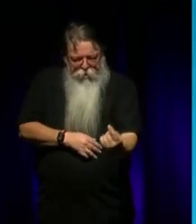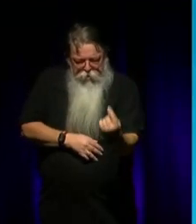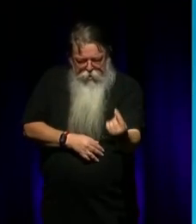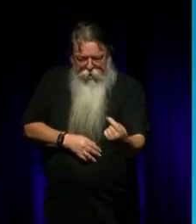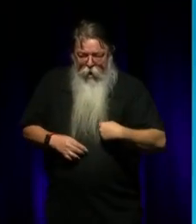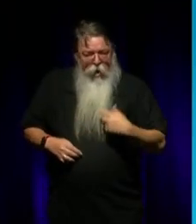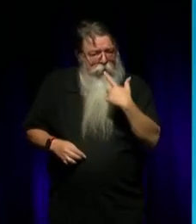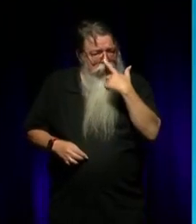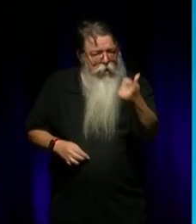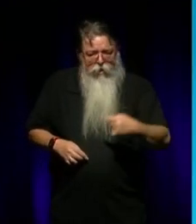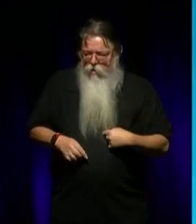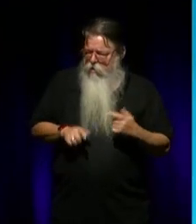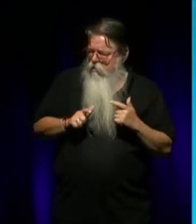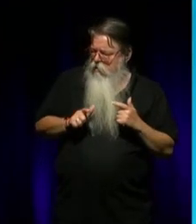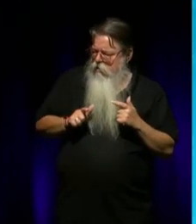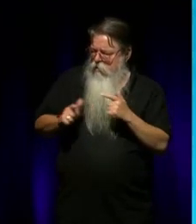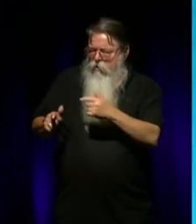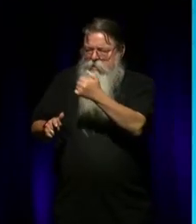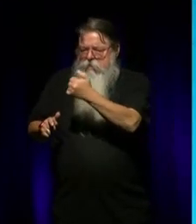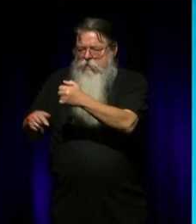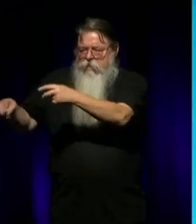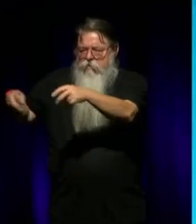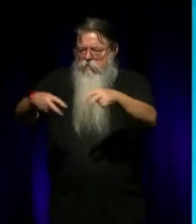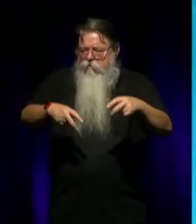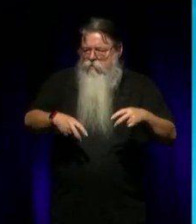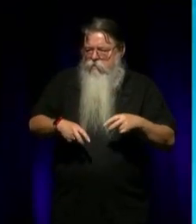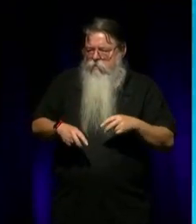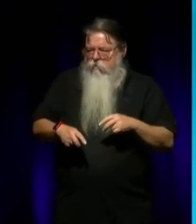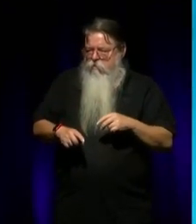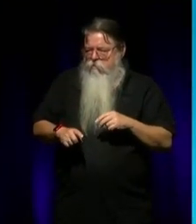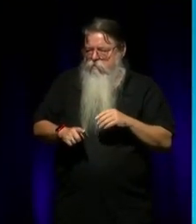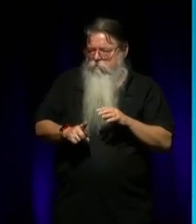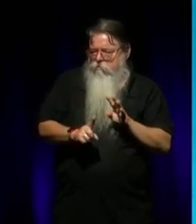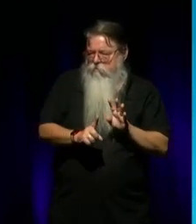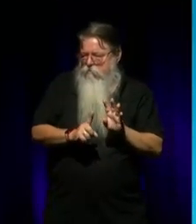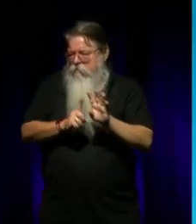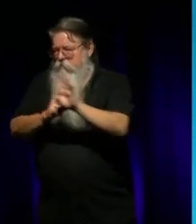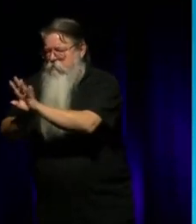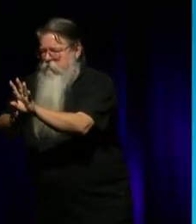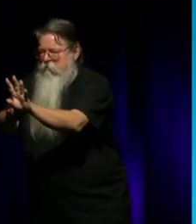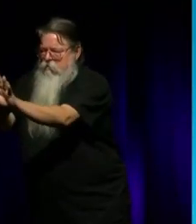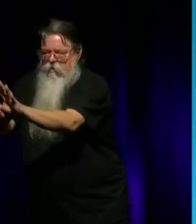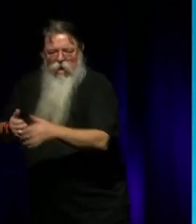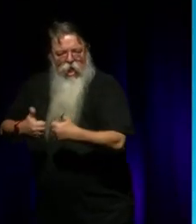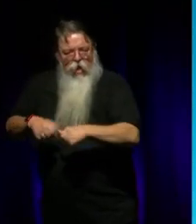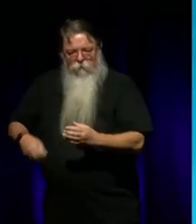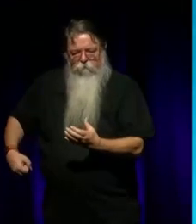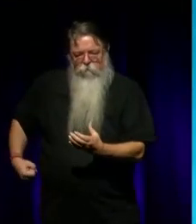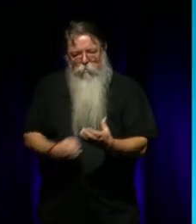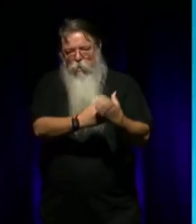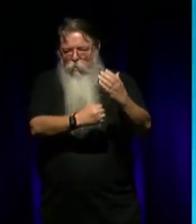could go out and have 16 dancers in front of me, like a footy team. And every time we do an opening night, that's like a grand final every time.